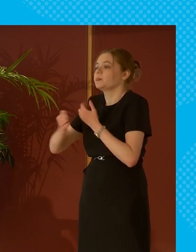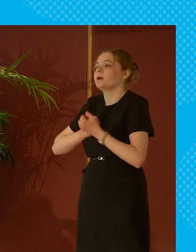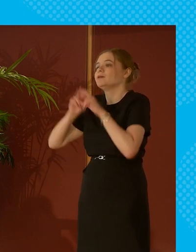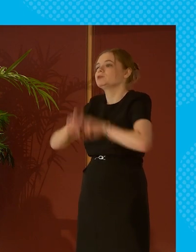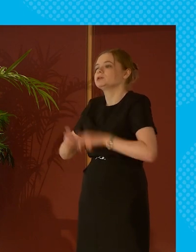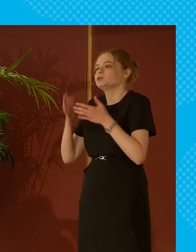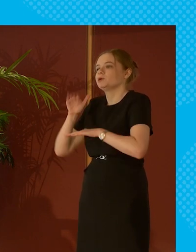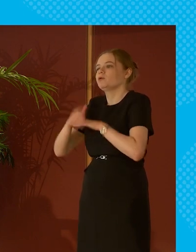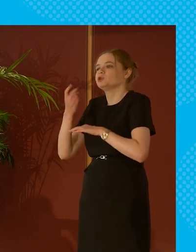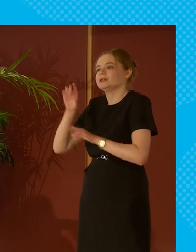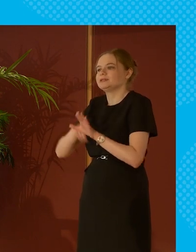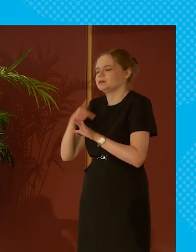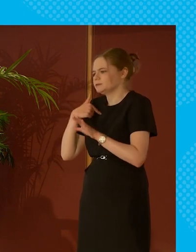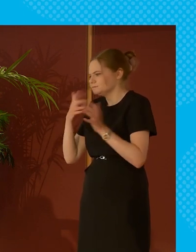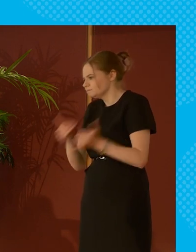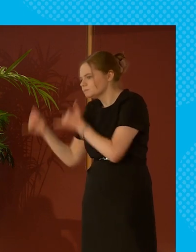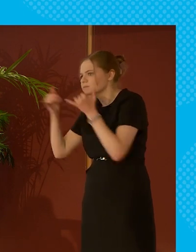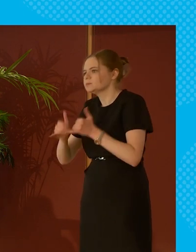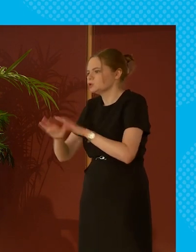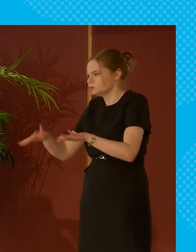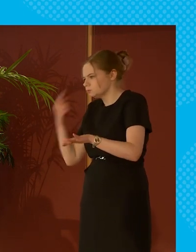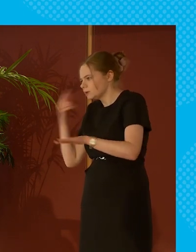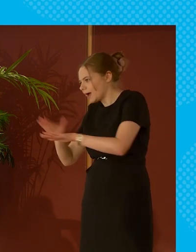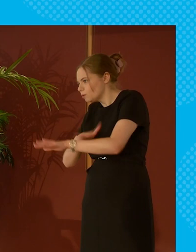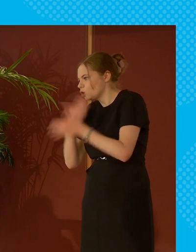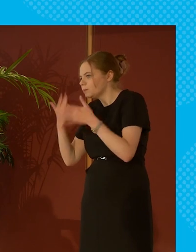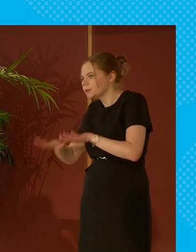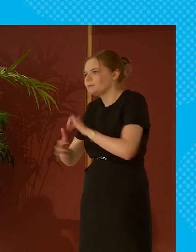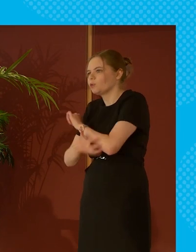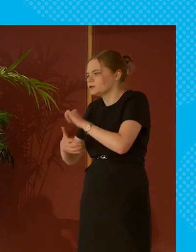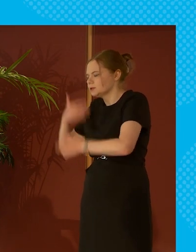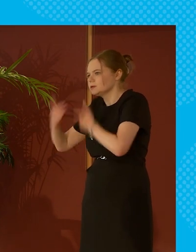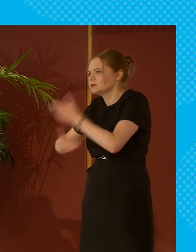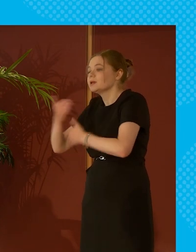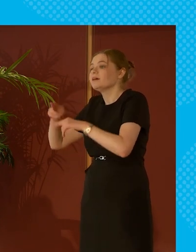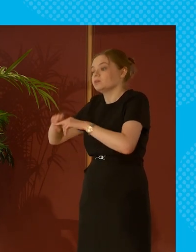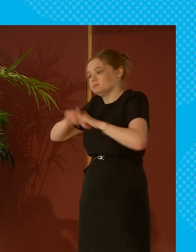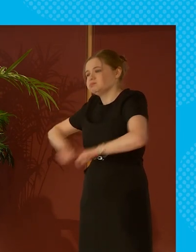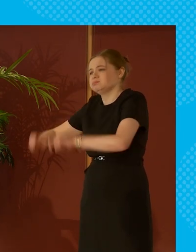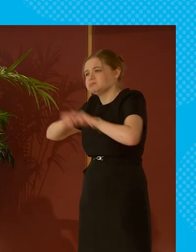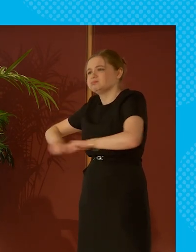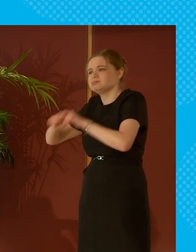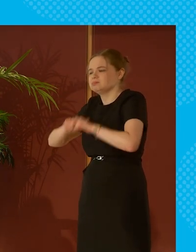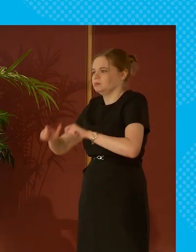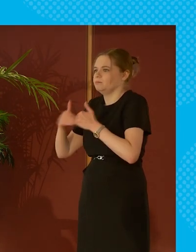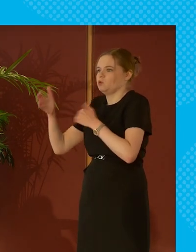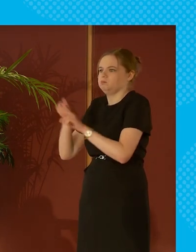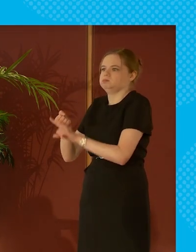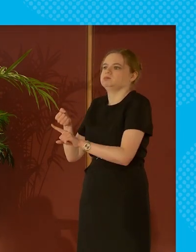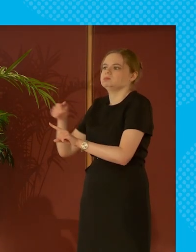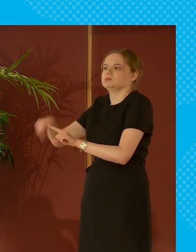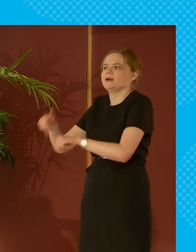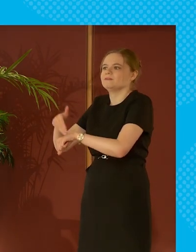which I've been doing for over 20 years when I track children the longer they're in poverty the more detrimental the impacts which makes